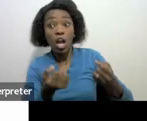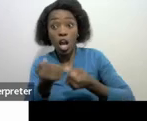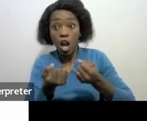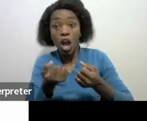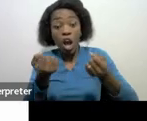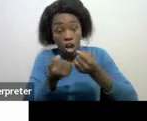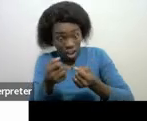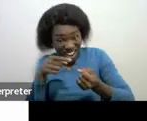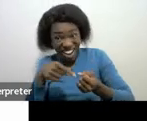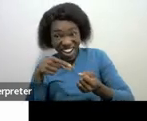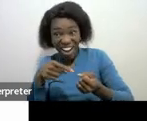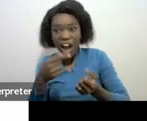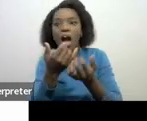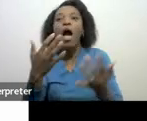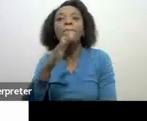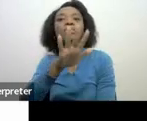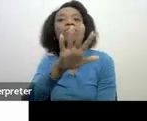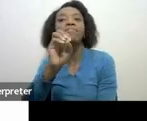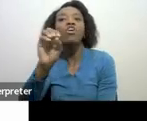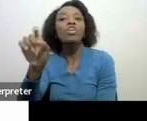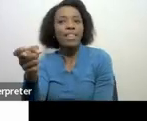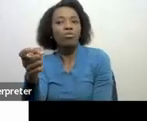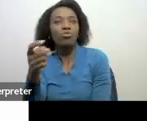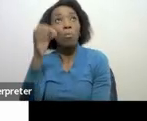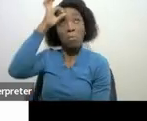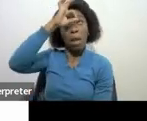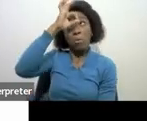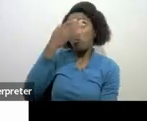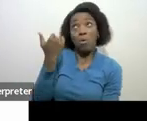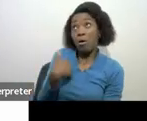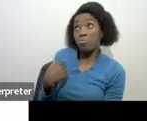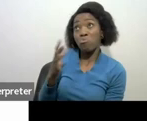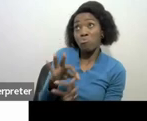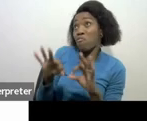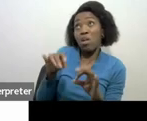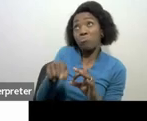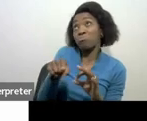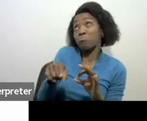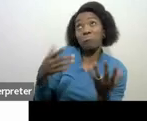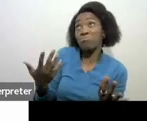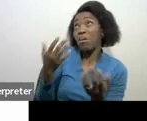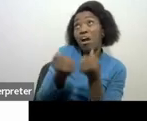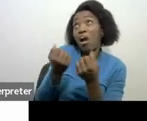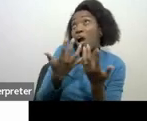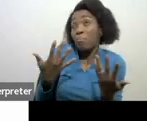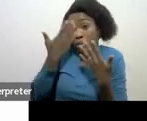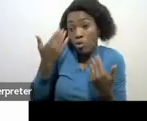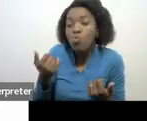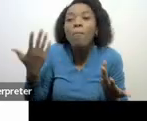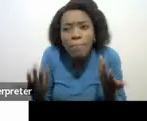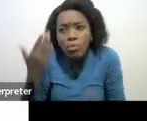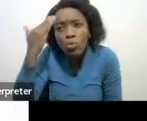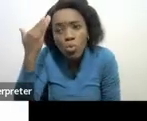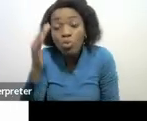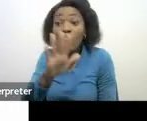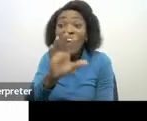$500,000 but you're not told or you know that the car is to the value of $500,000. On that $500,000,